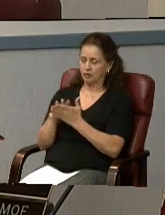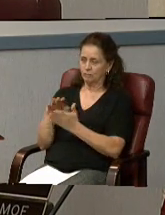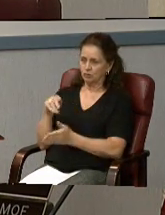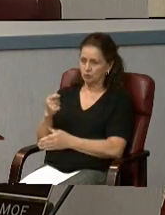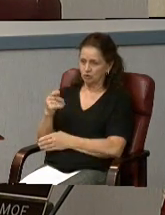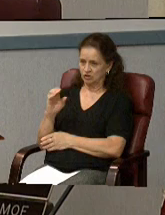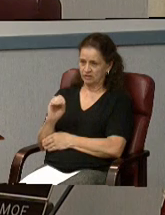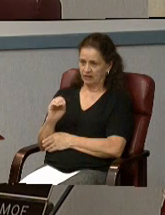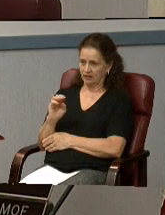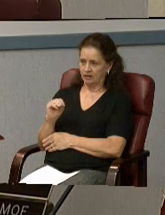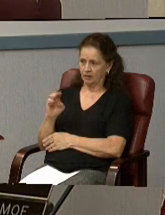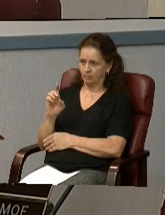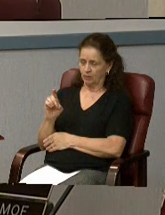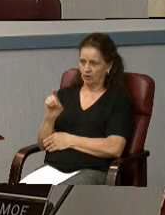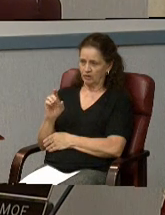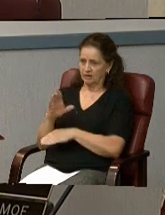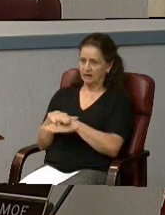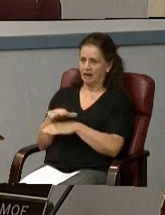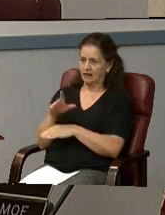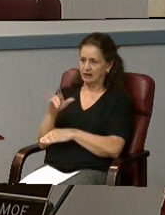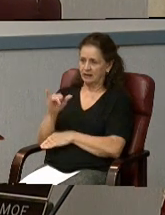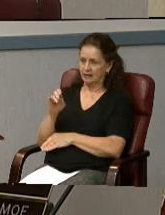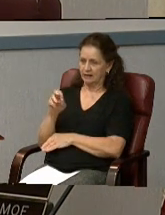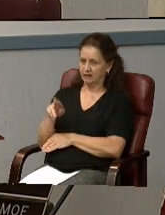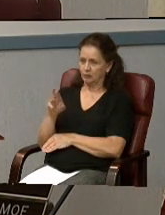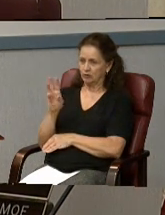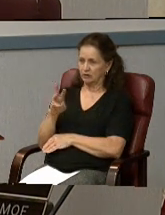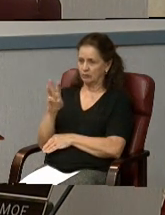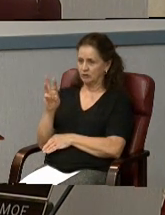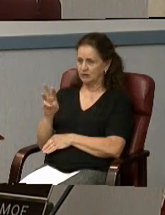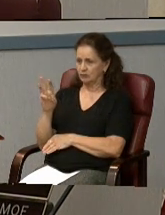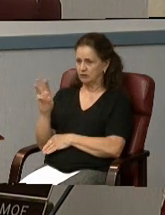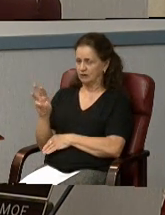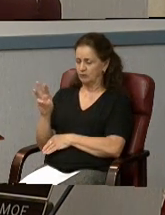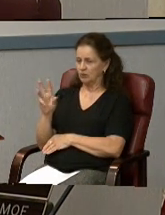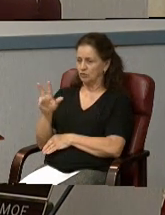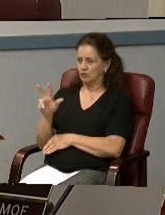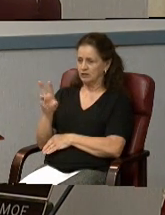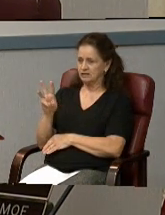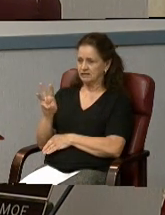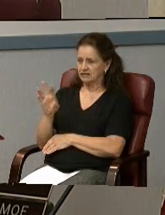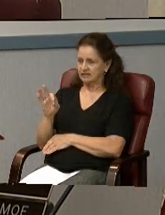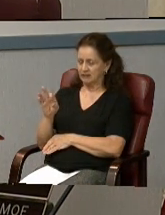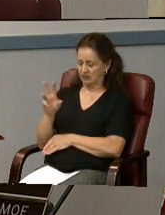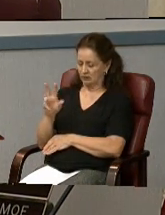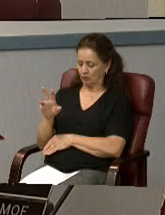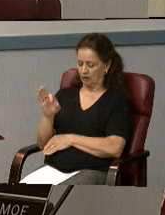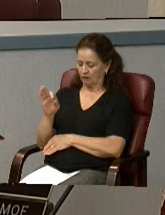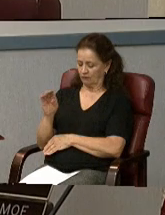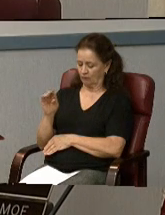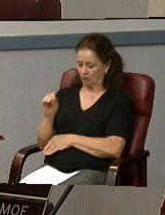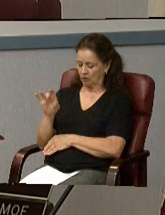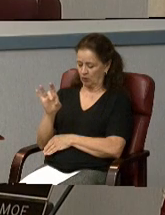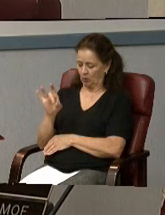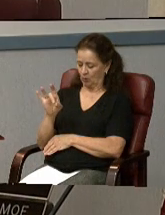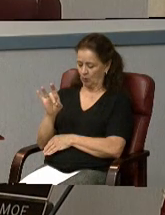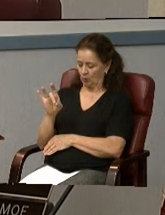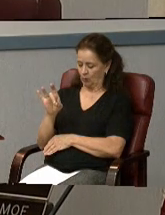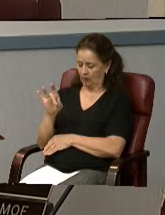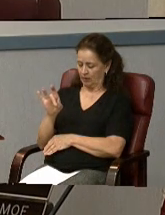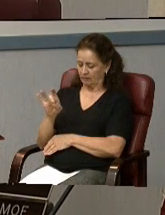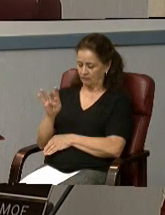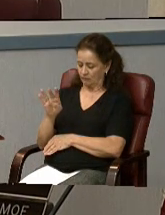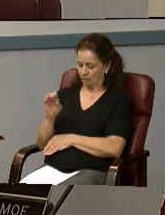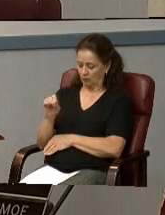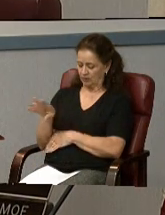County, Maryland, and Lieber W. W. W. W. W. W. 369-3, folio 480, in addition to